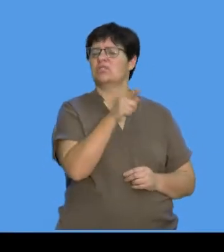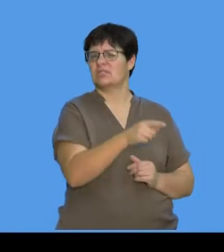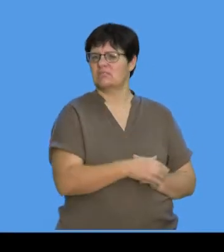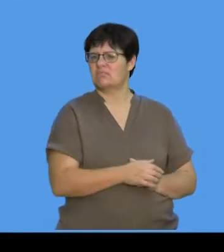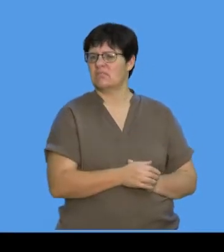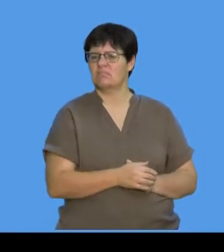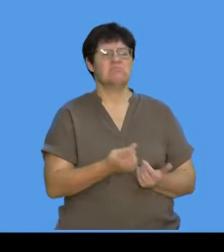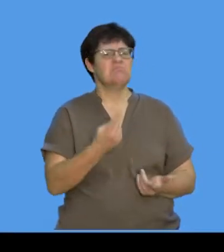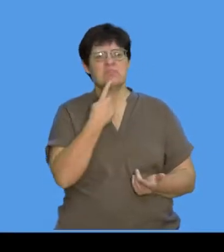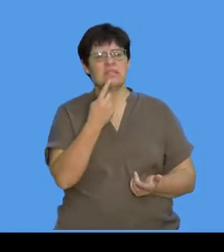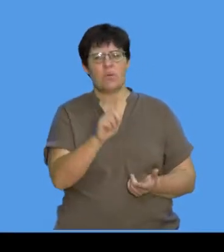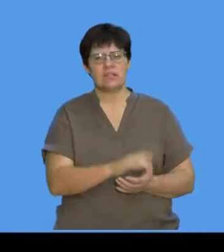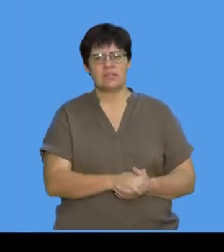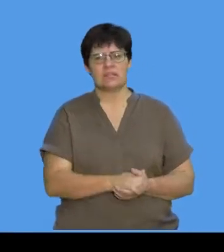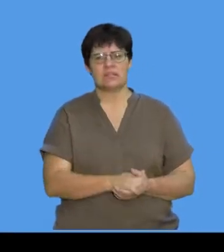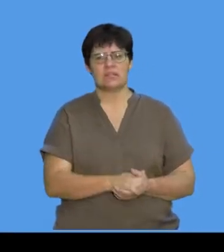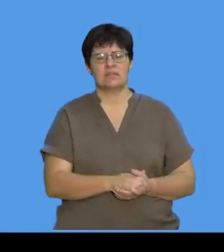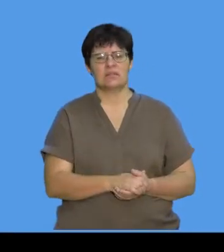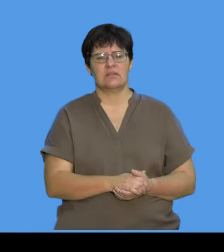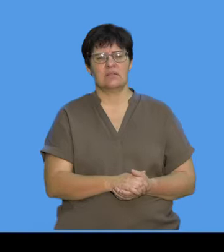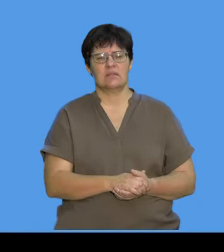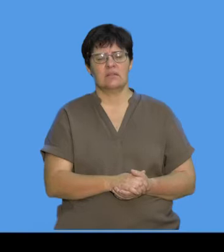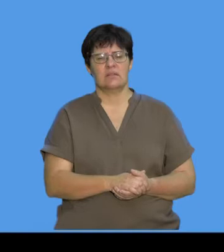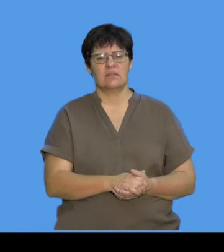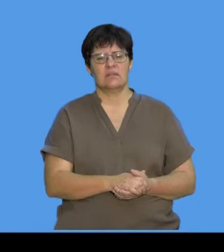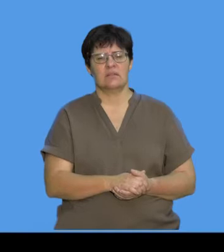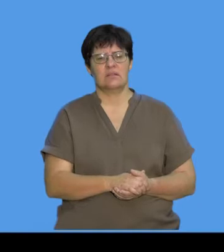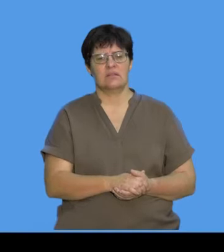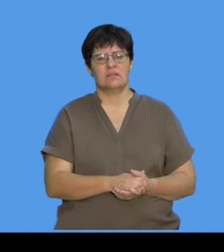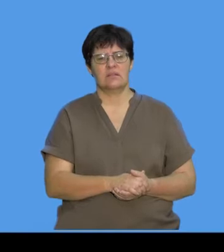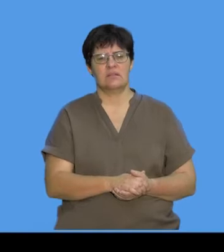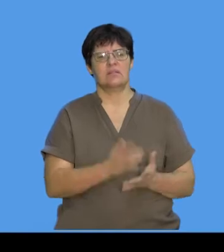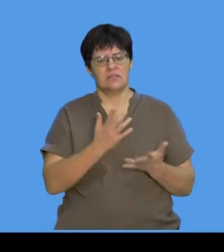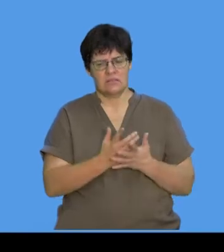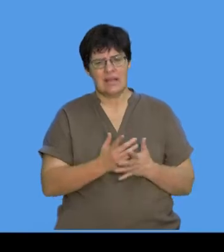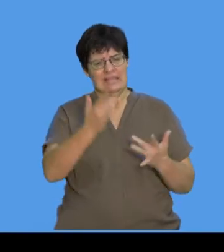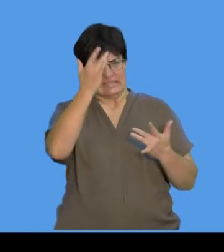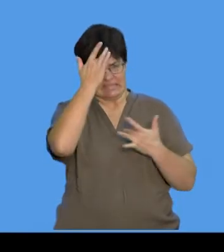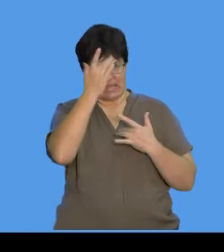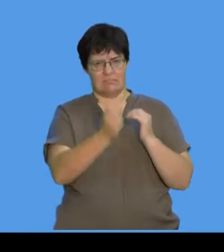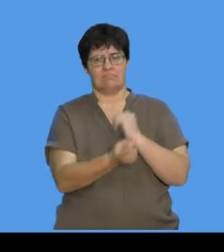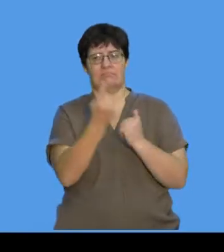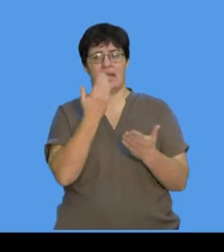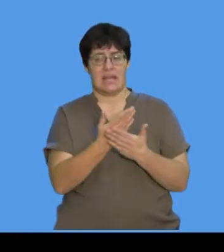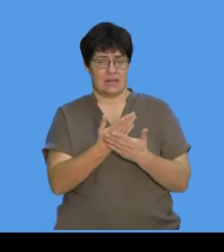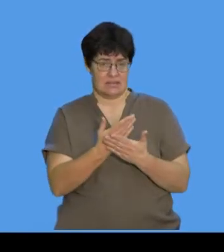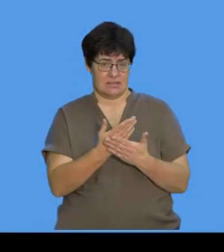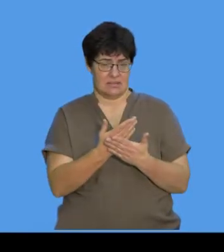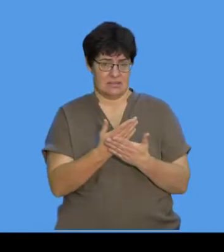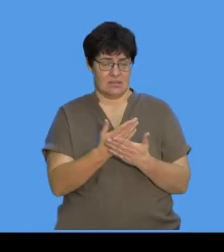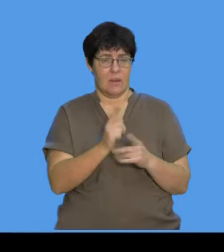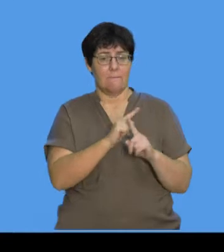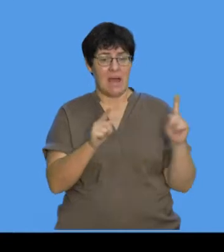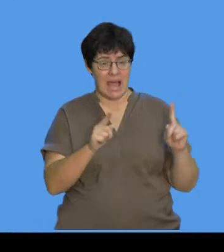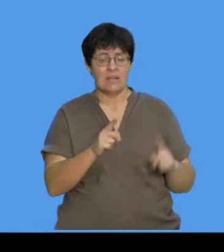I've said to them over here that they can make us sick, right? But we cannot do